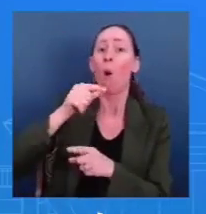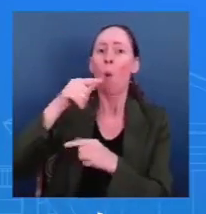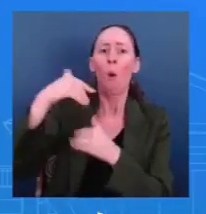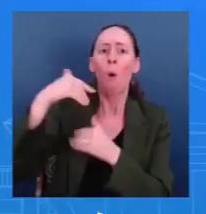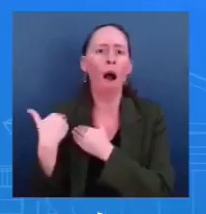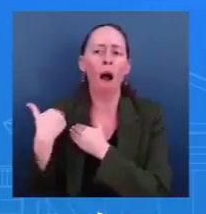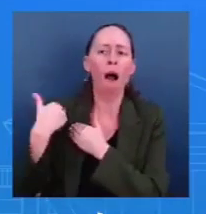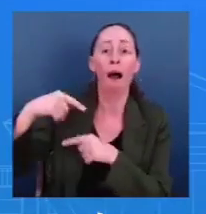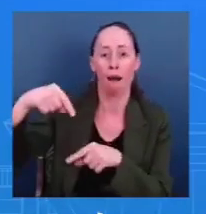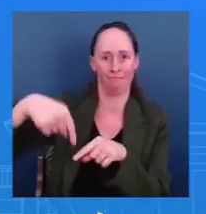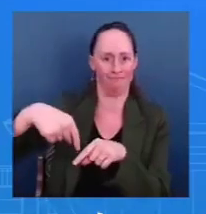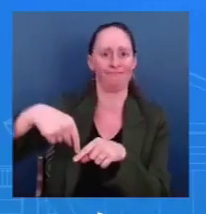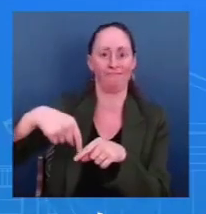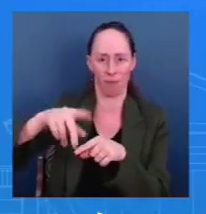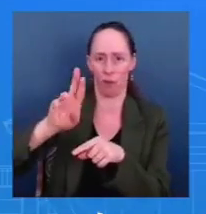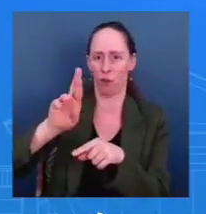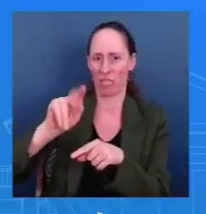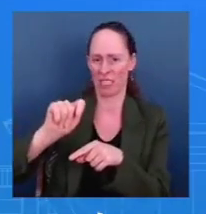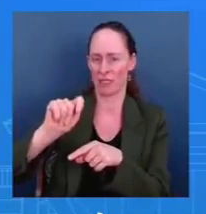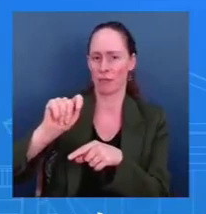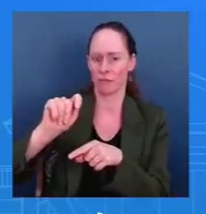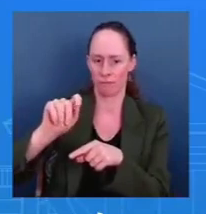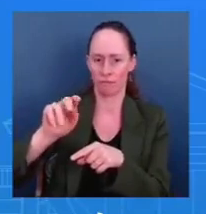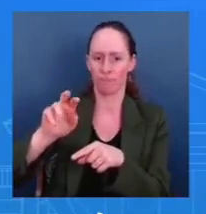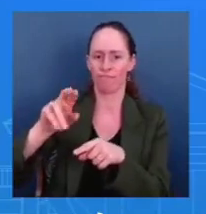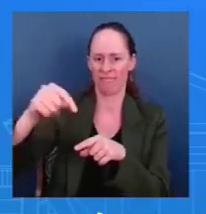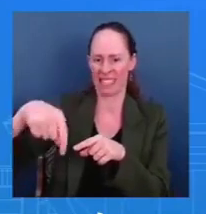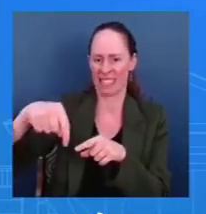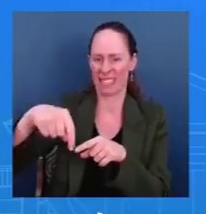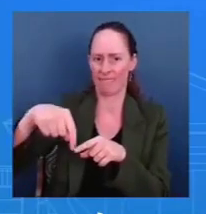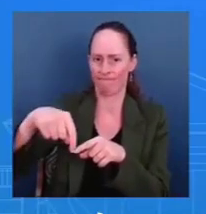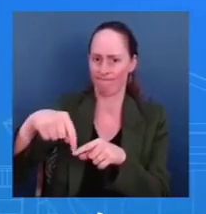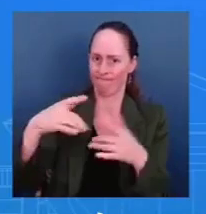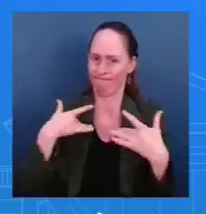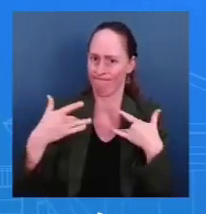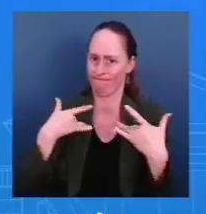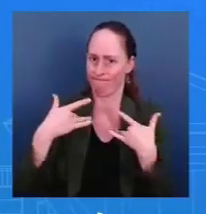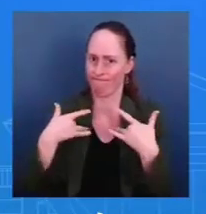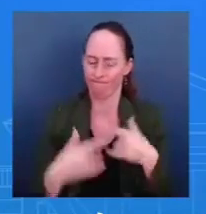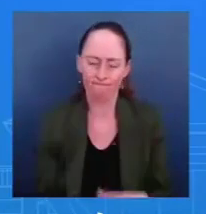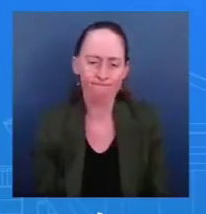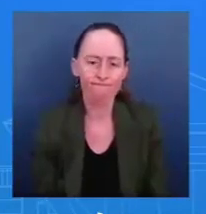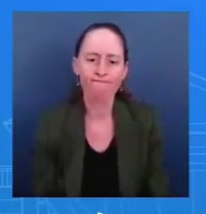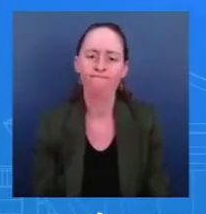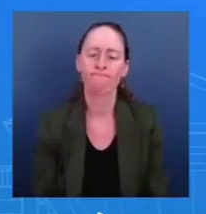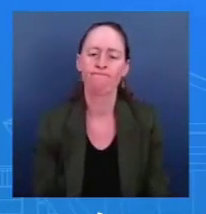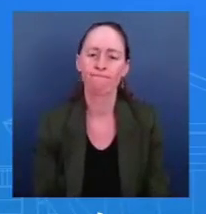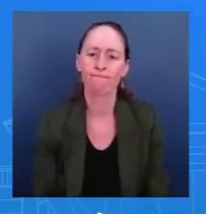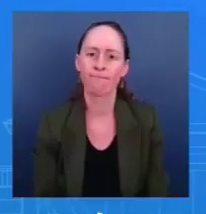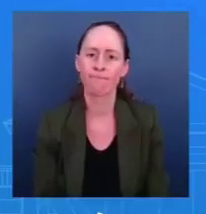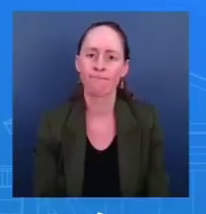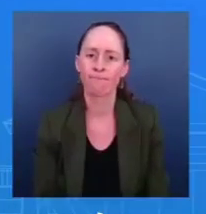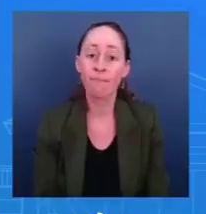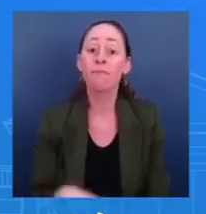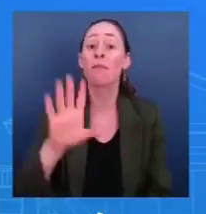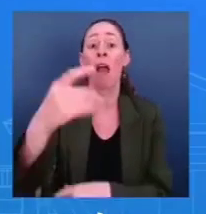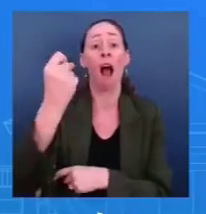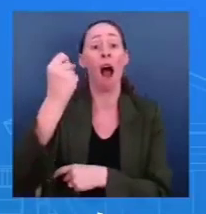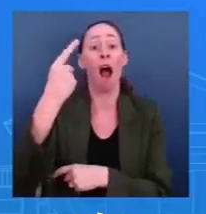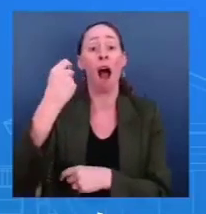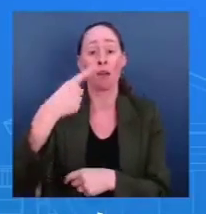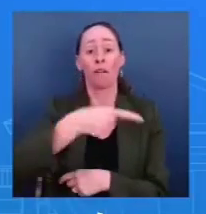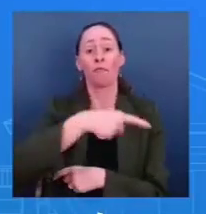the Russian government is laundering influence and information operations through Kremlin-controlled commercial firms, such as the Social Design Agency,